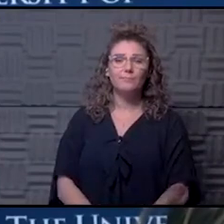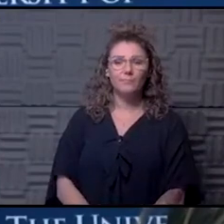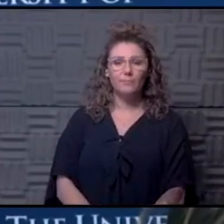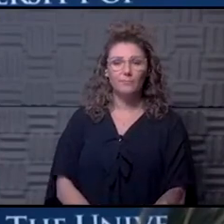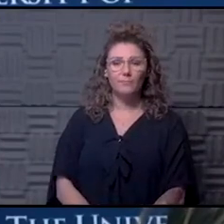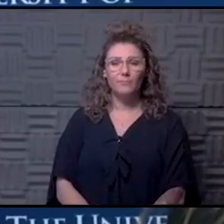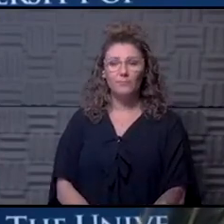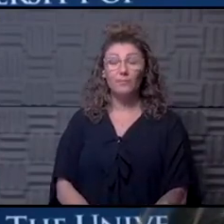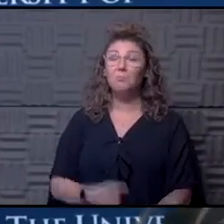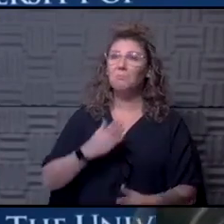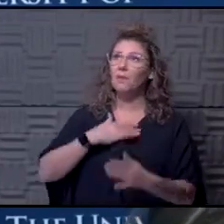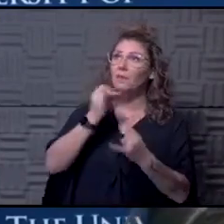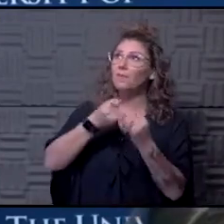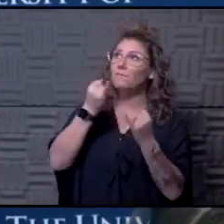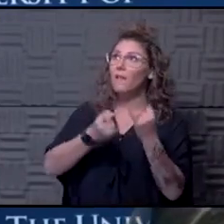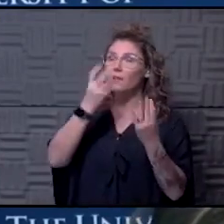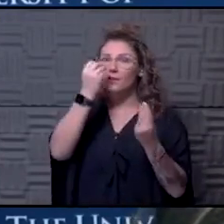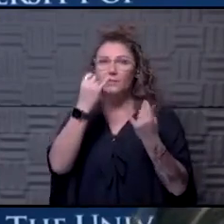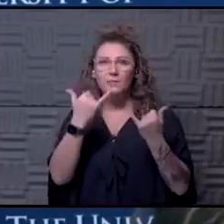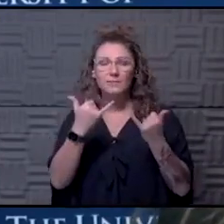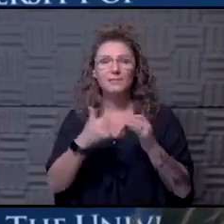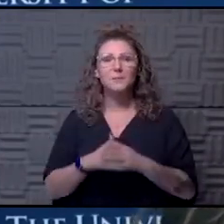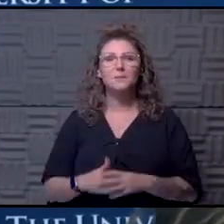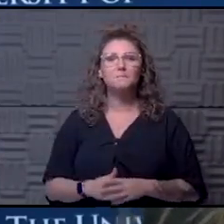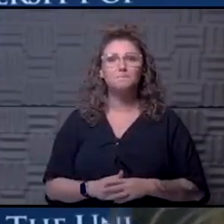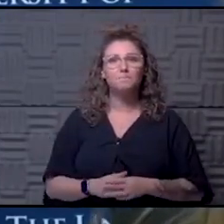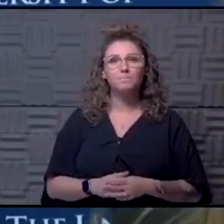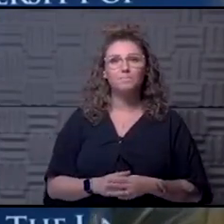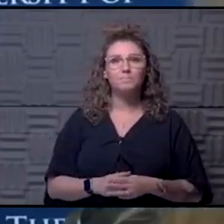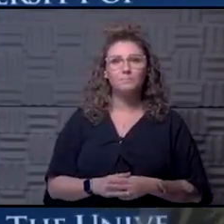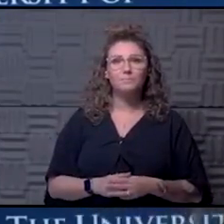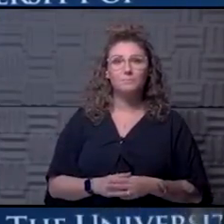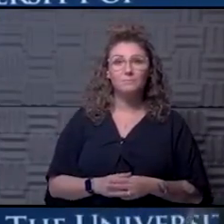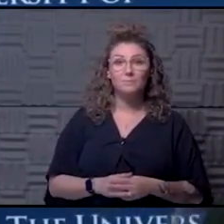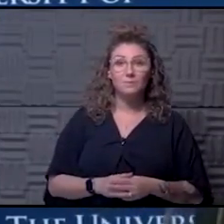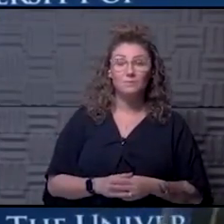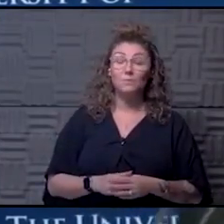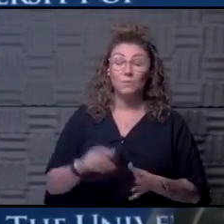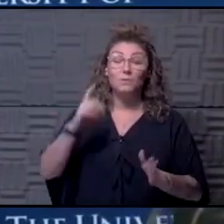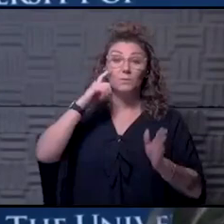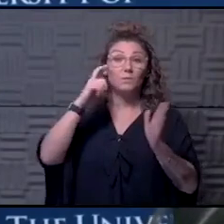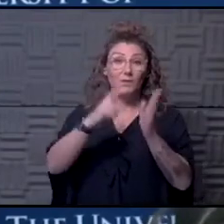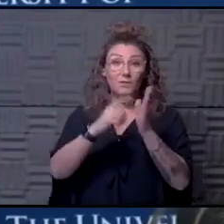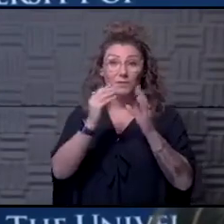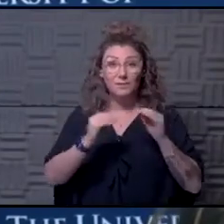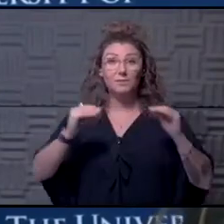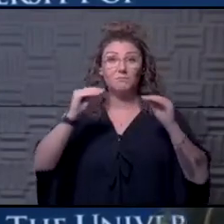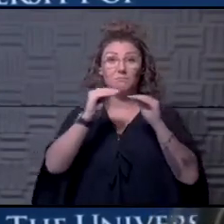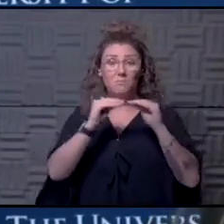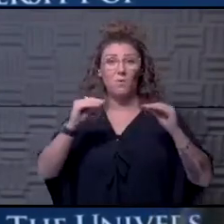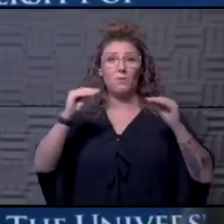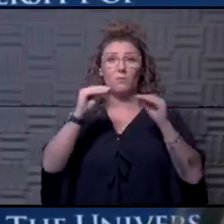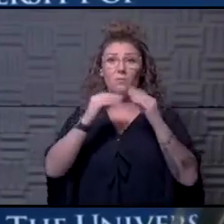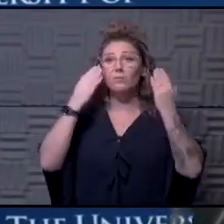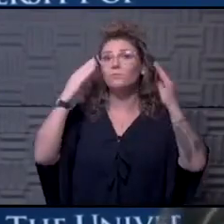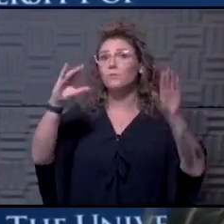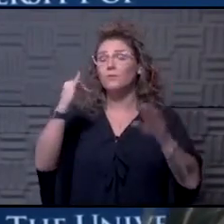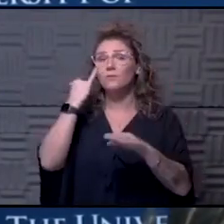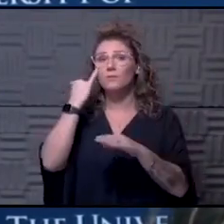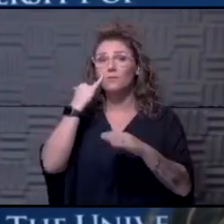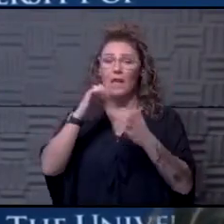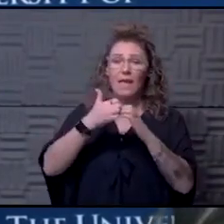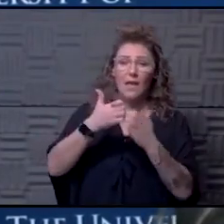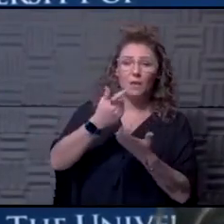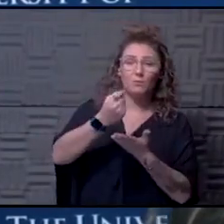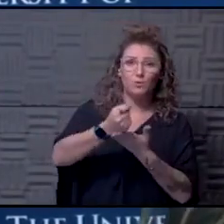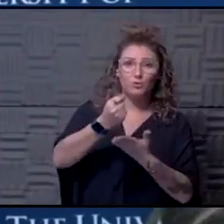Um, final thoughts for today. We are definitely recognizing more and more, although we don't know, of course, a lot about how to